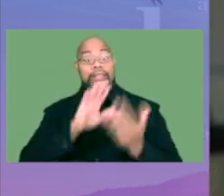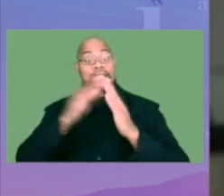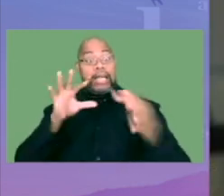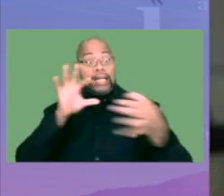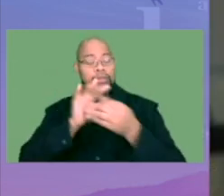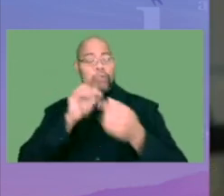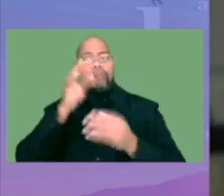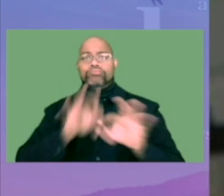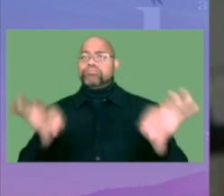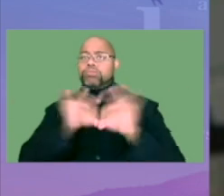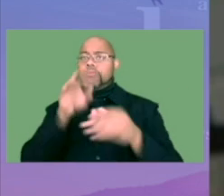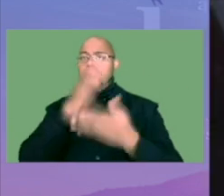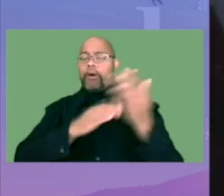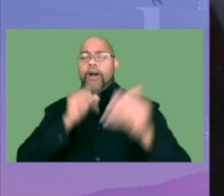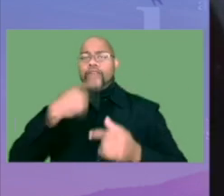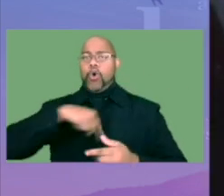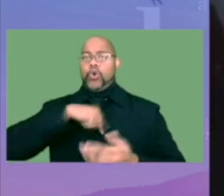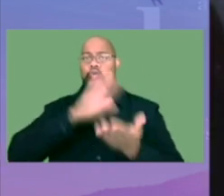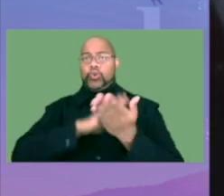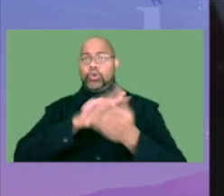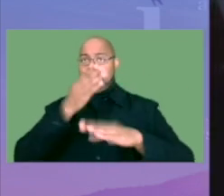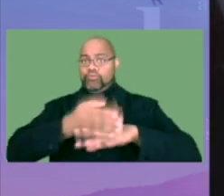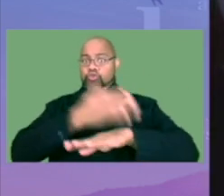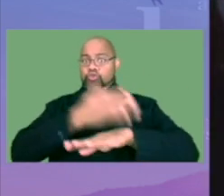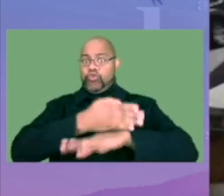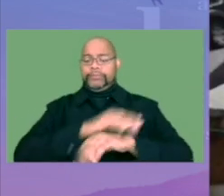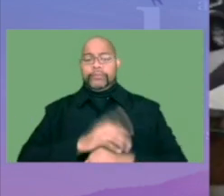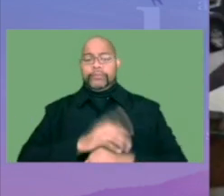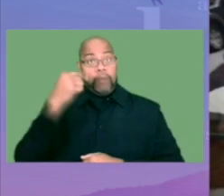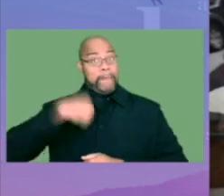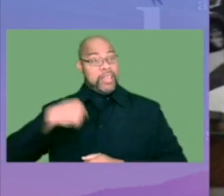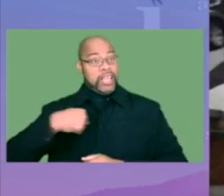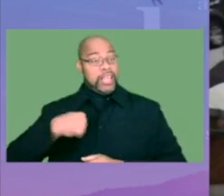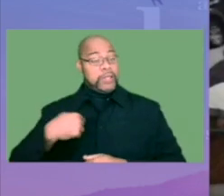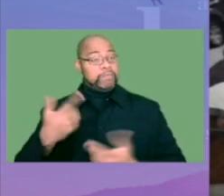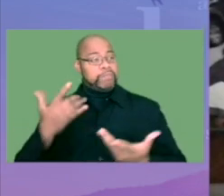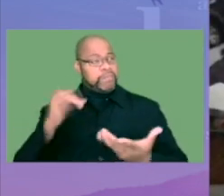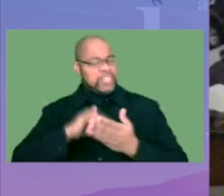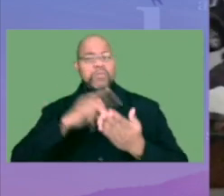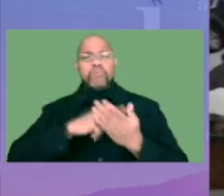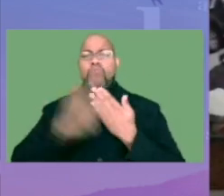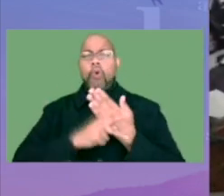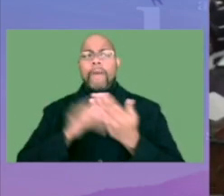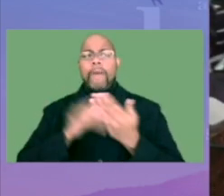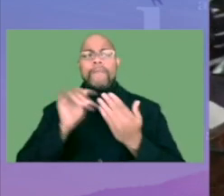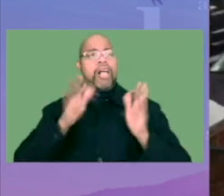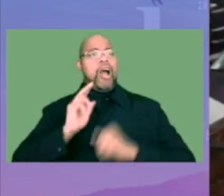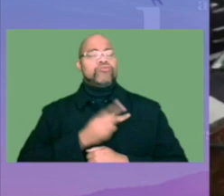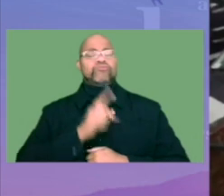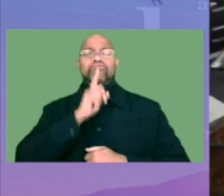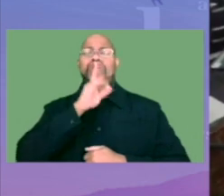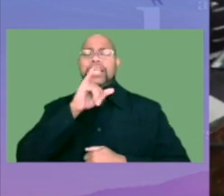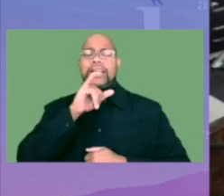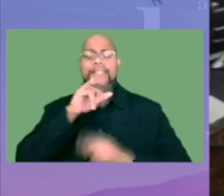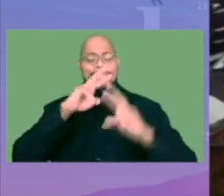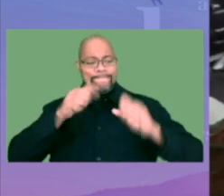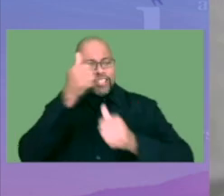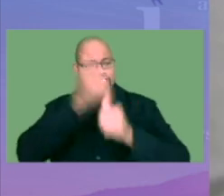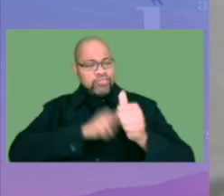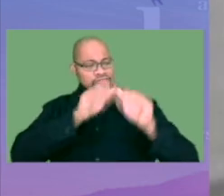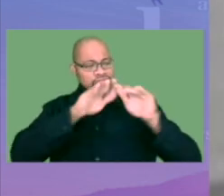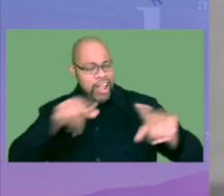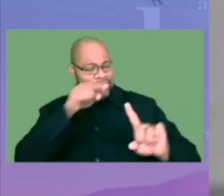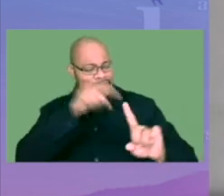critical components of our school improvement. For me, it's been this program that's allowed us to really look at each child and say,